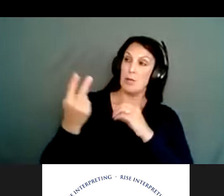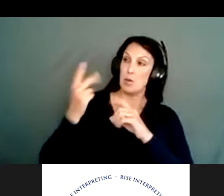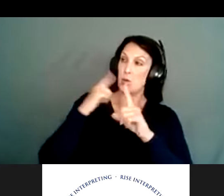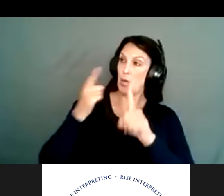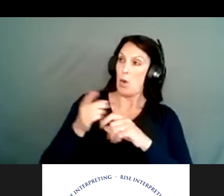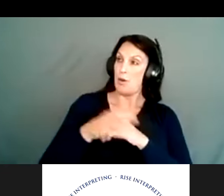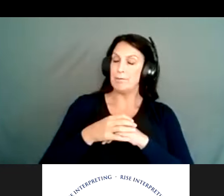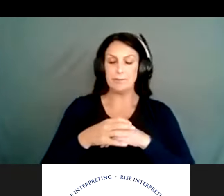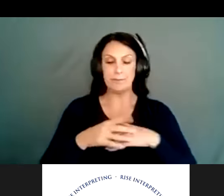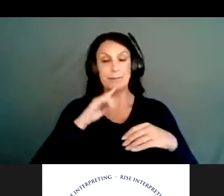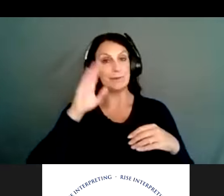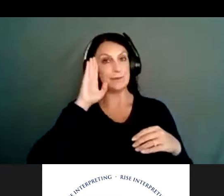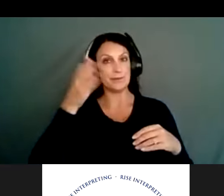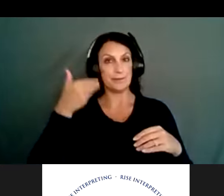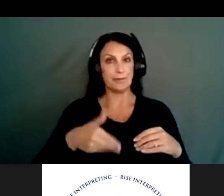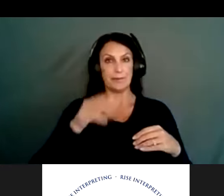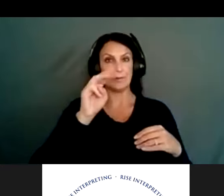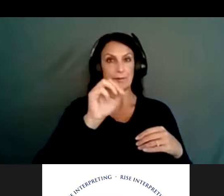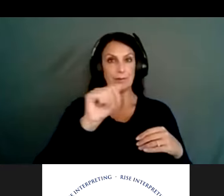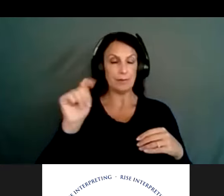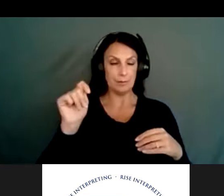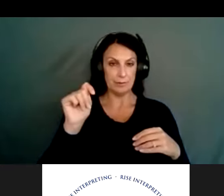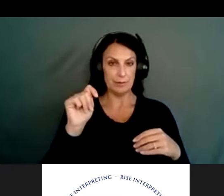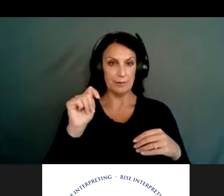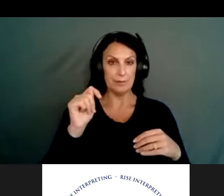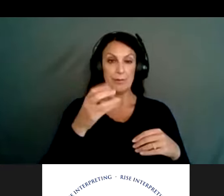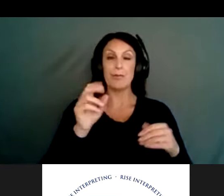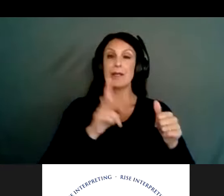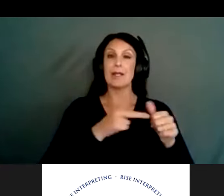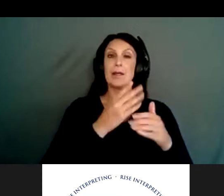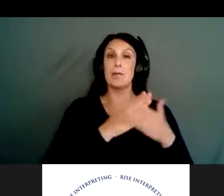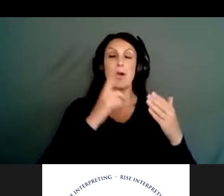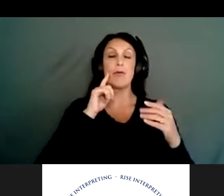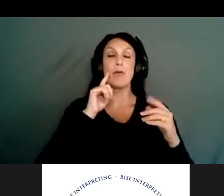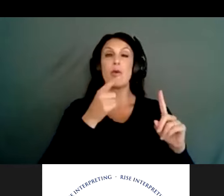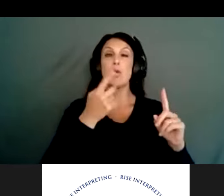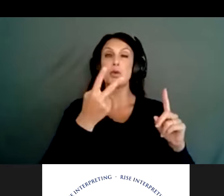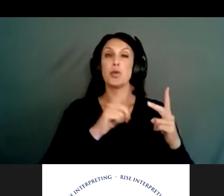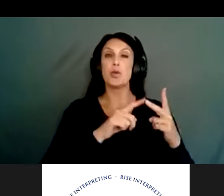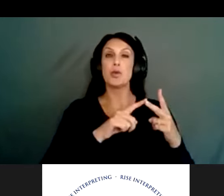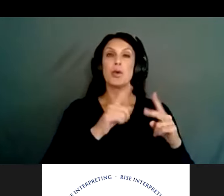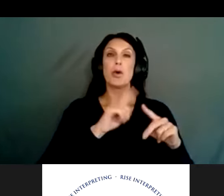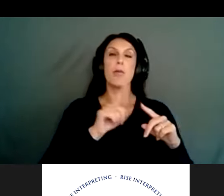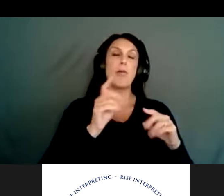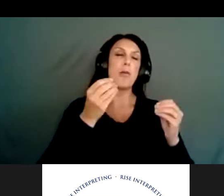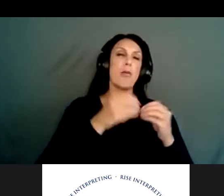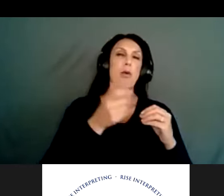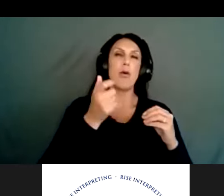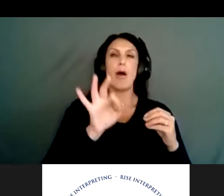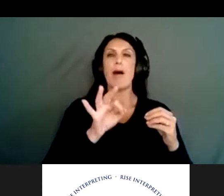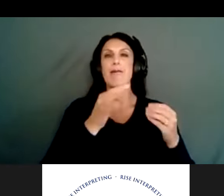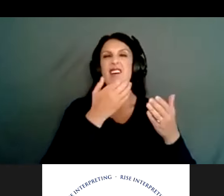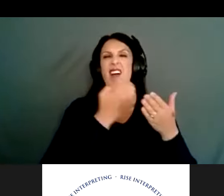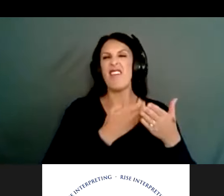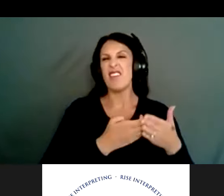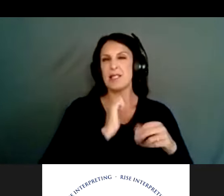Matt I'm, uh, Matthew Fraley. Um, and, uh, the second part for goal two was more of a evidence-based practice with, uh, SEL